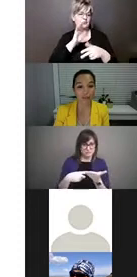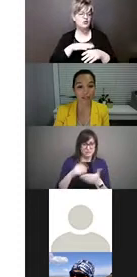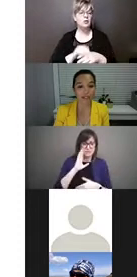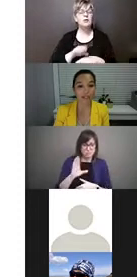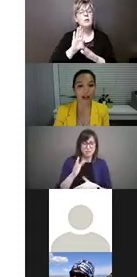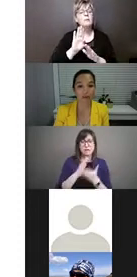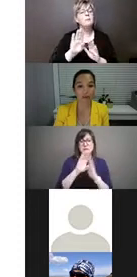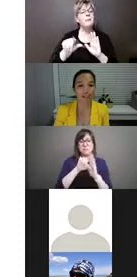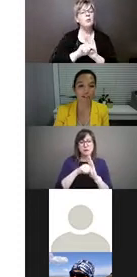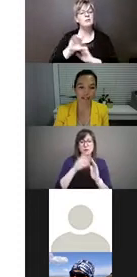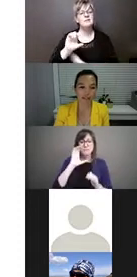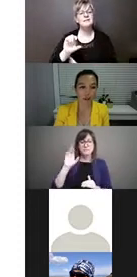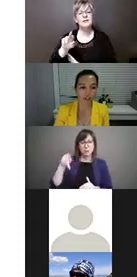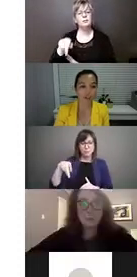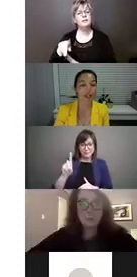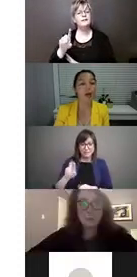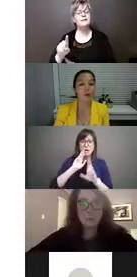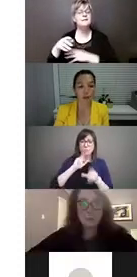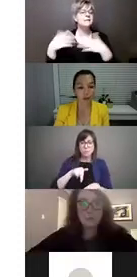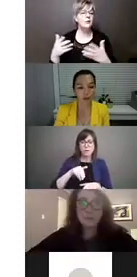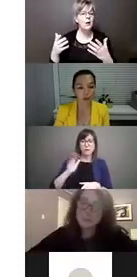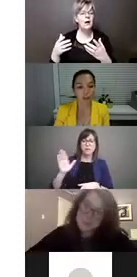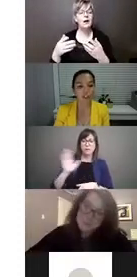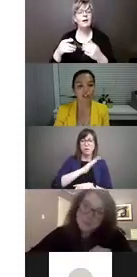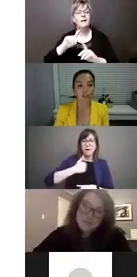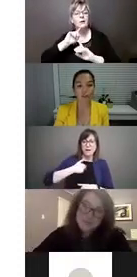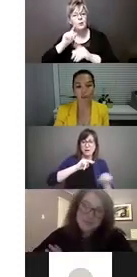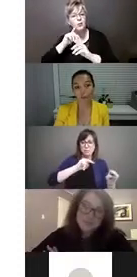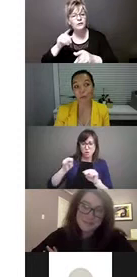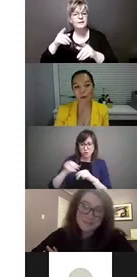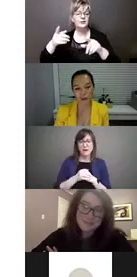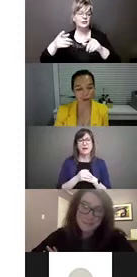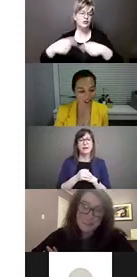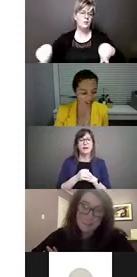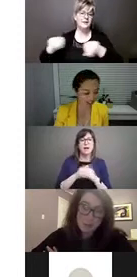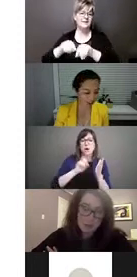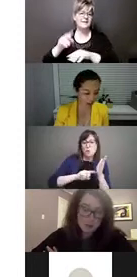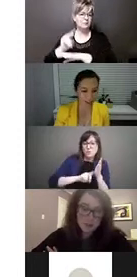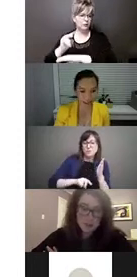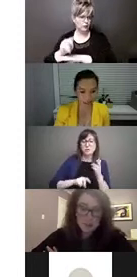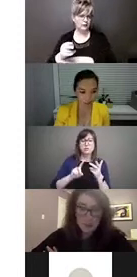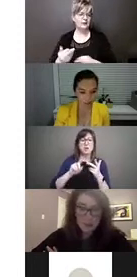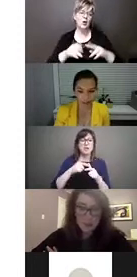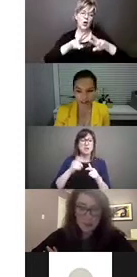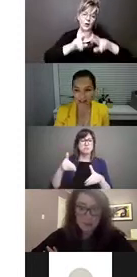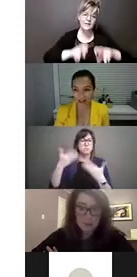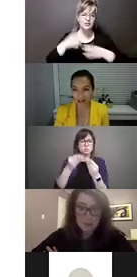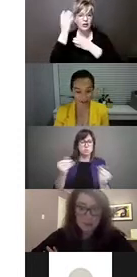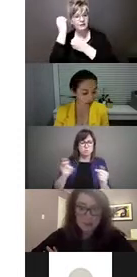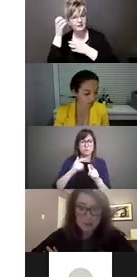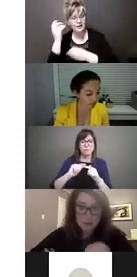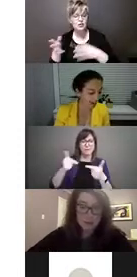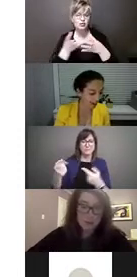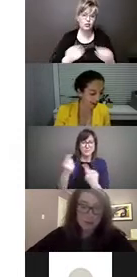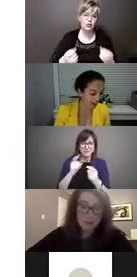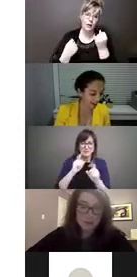on CRPD reporting and domestic monitoring. We'll talk about research and we'll propose solutions and we'll have the time for questions and